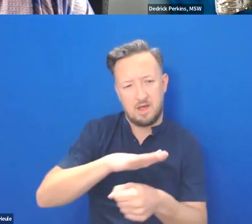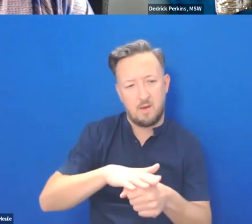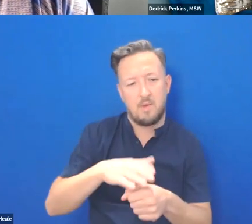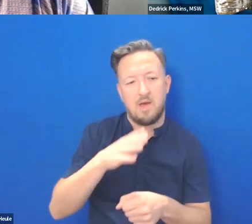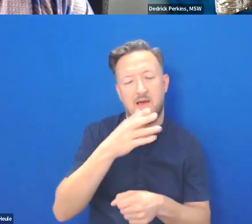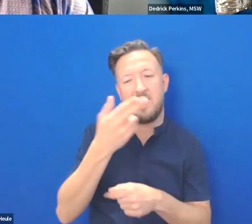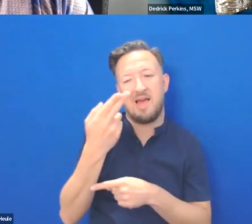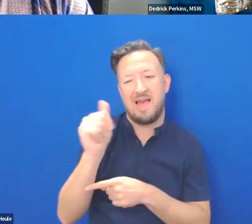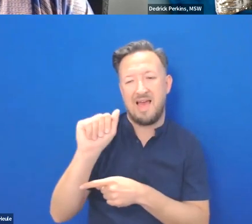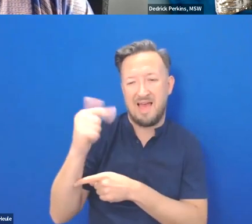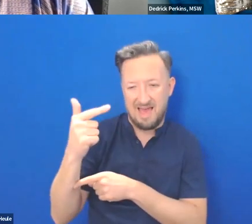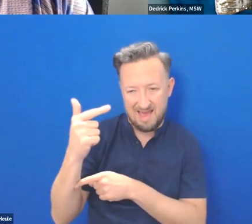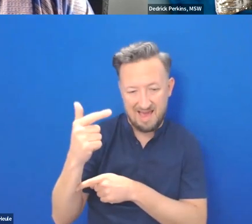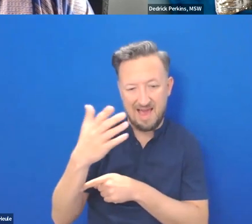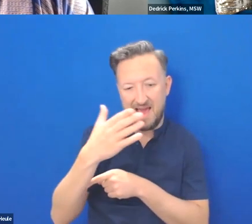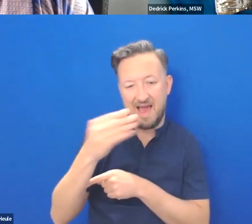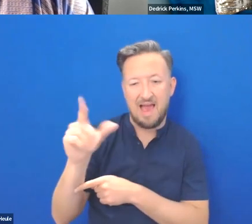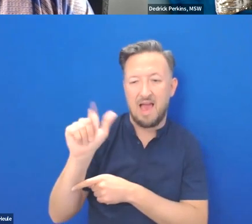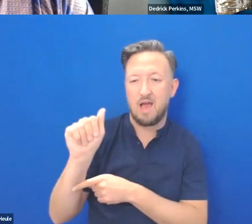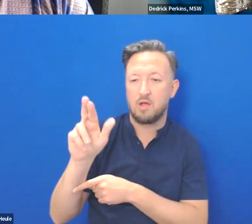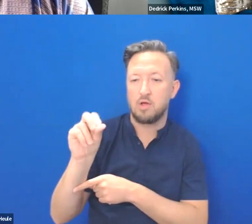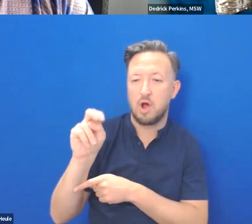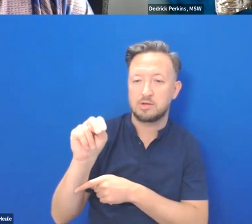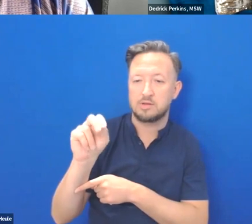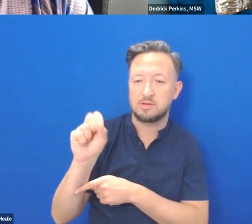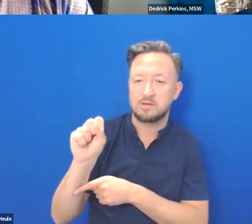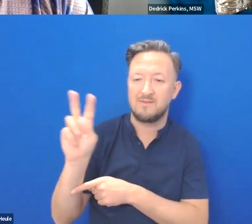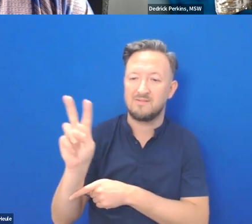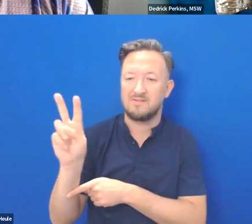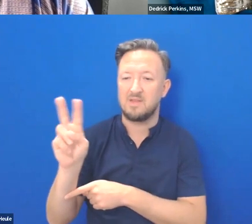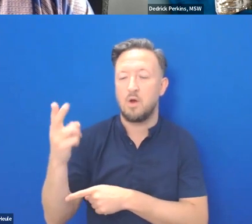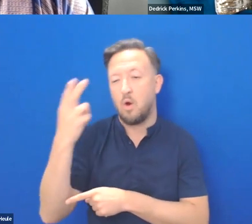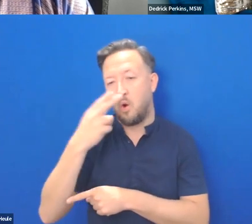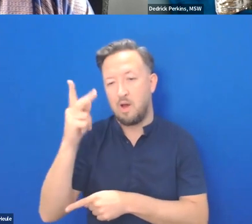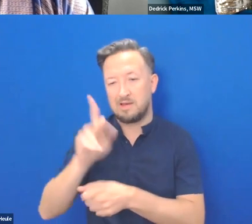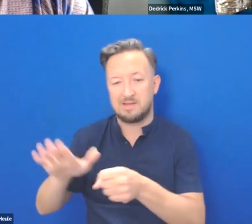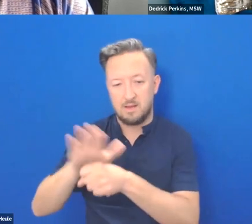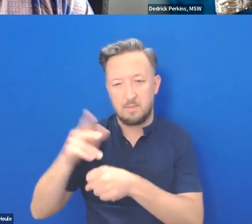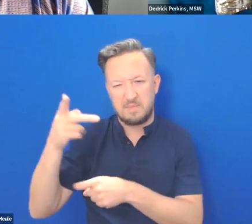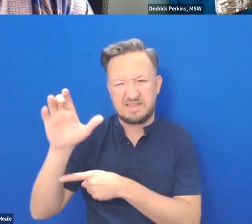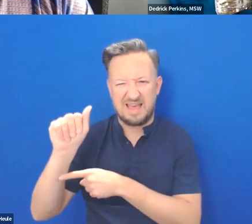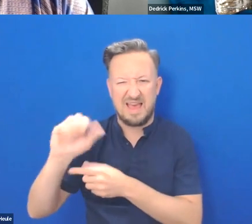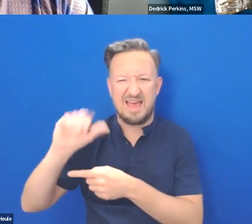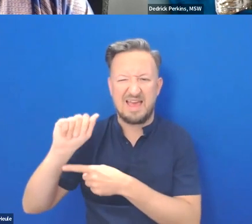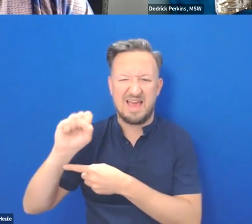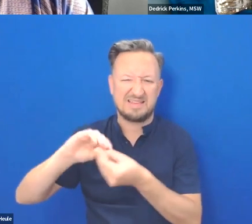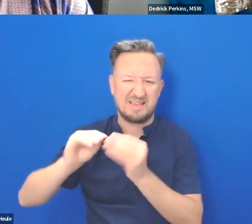The Hague, Netherlands, and Larson v. Hawaiian Kingdom PCA Case Number